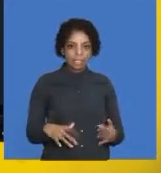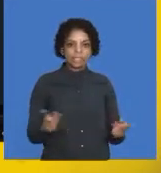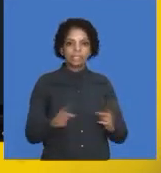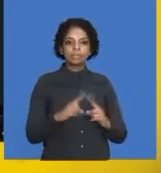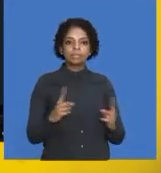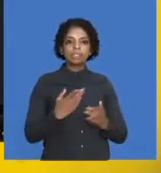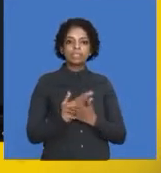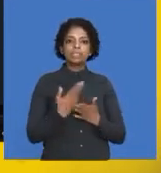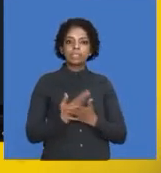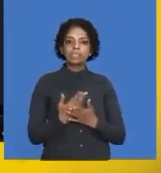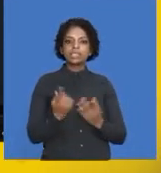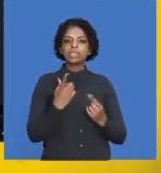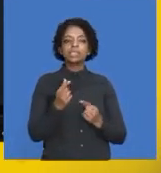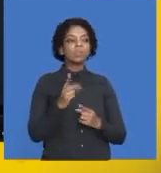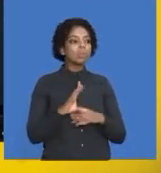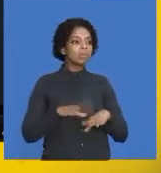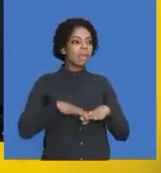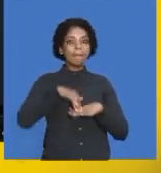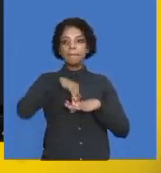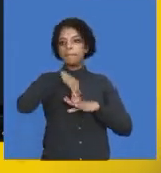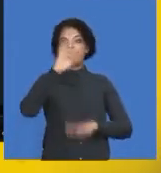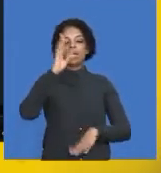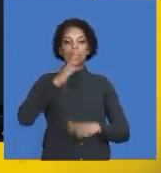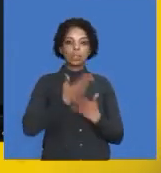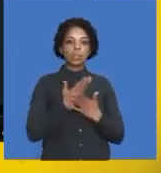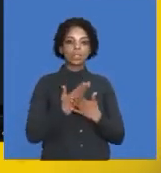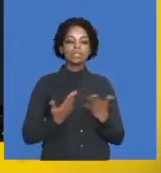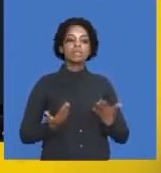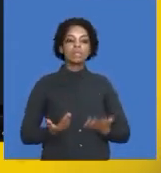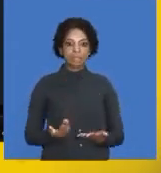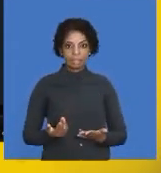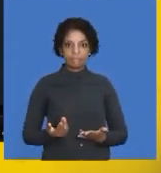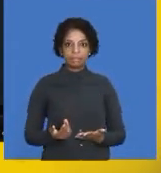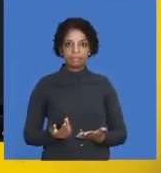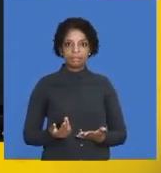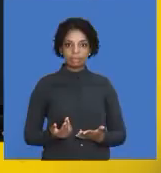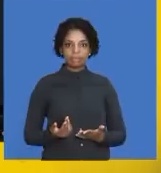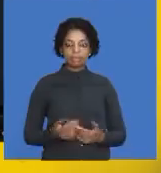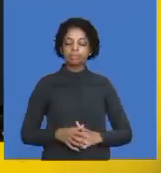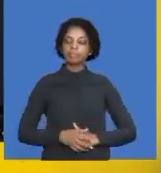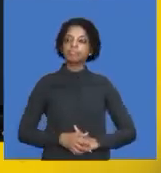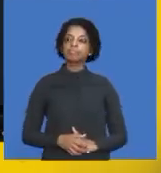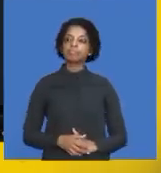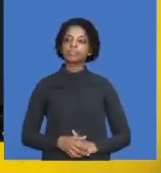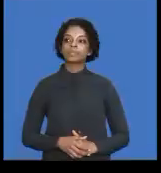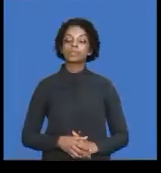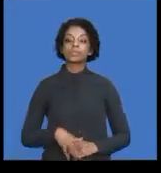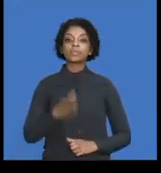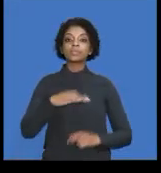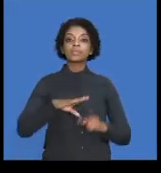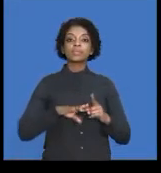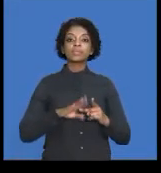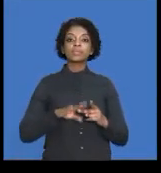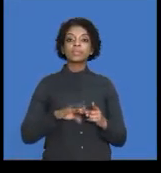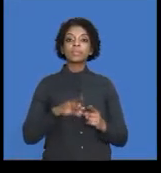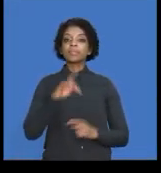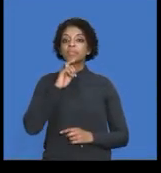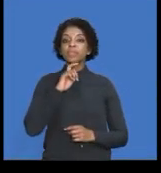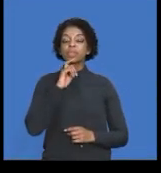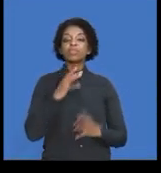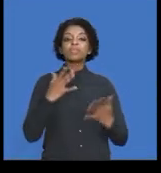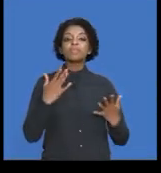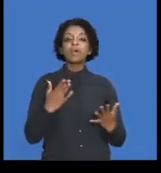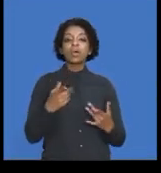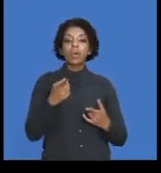increase more than the budgeted amount. As a result, you're going to spend more. Right. Two, the use of vehicles